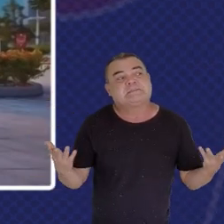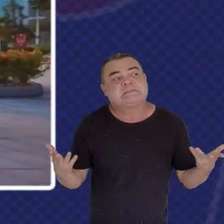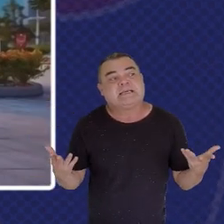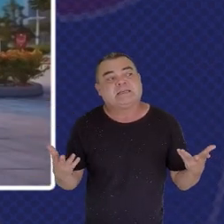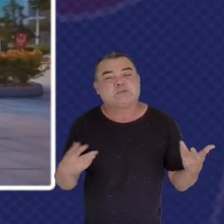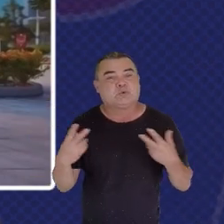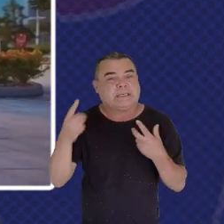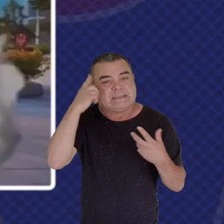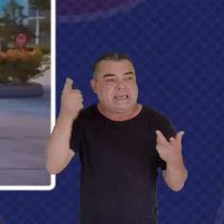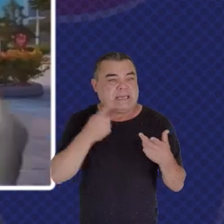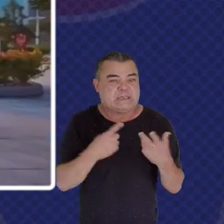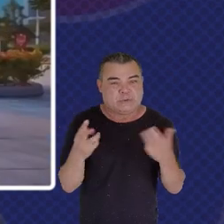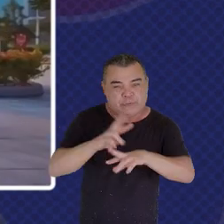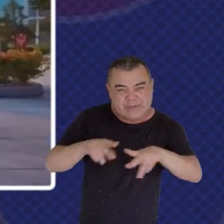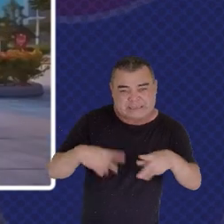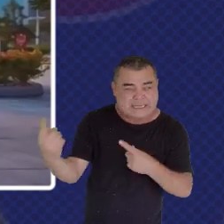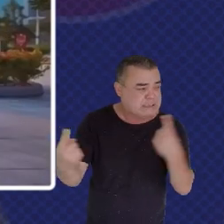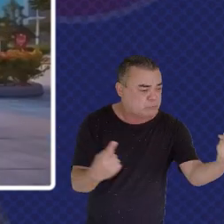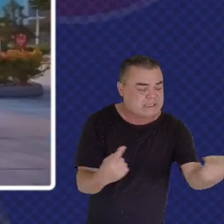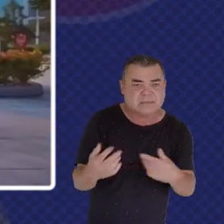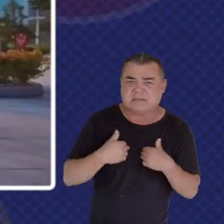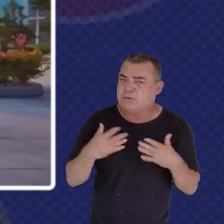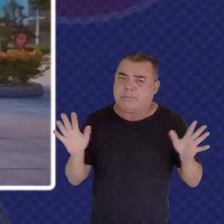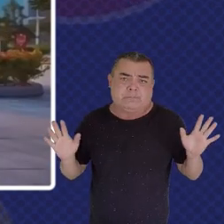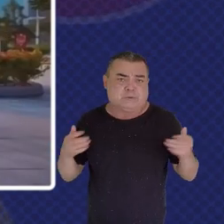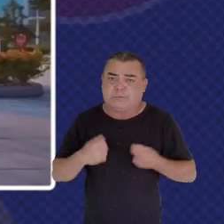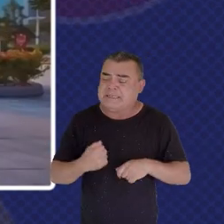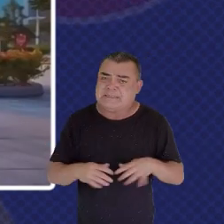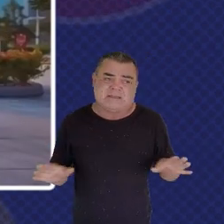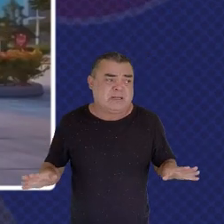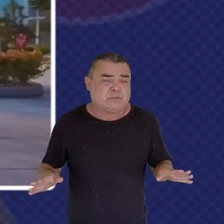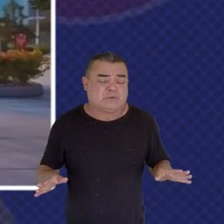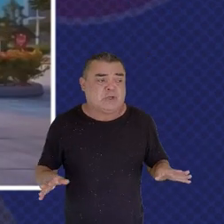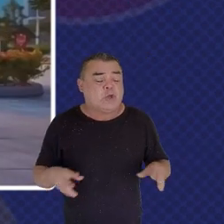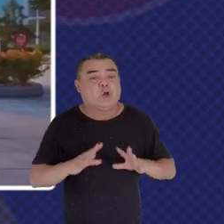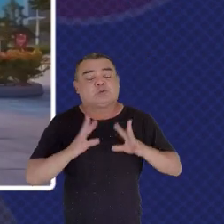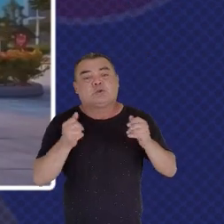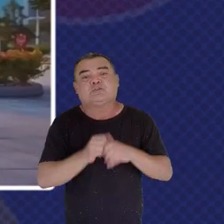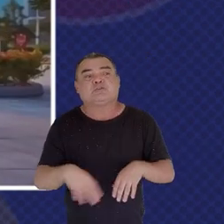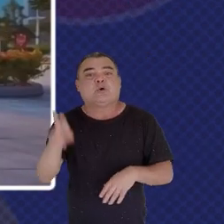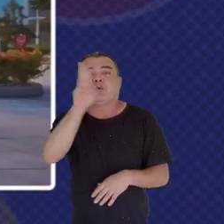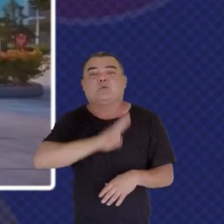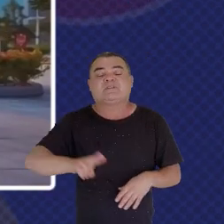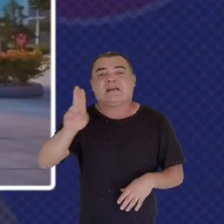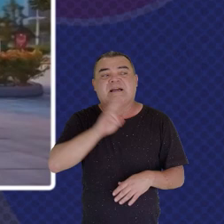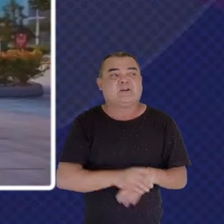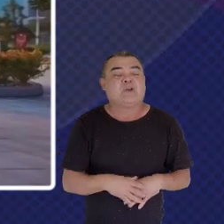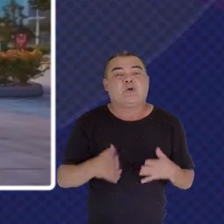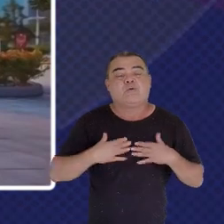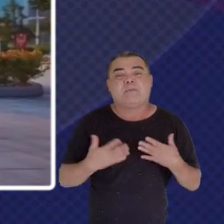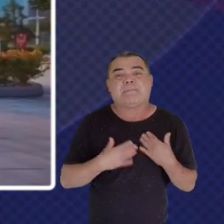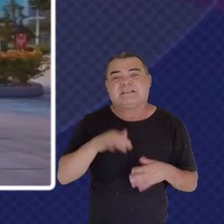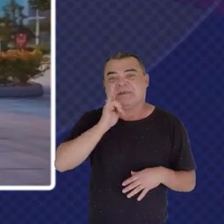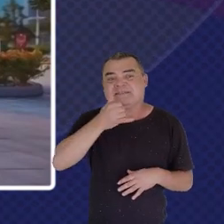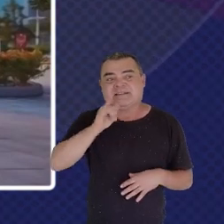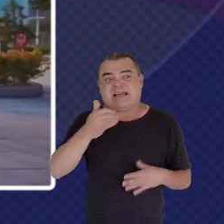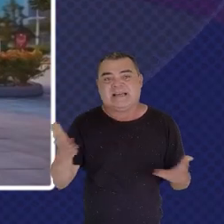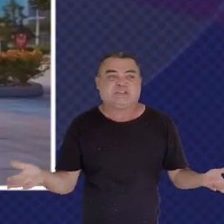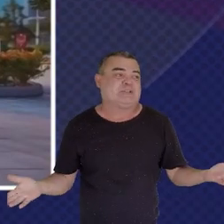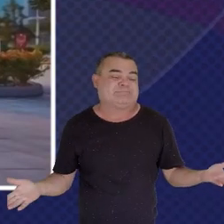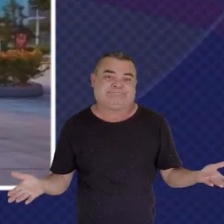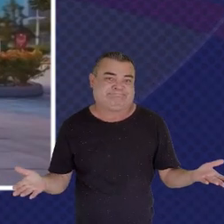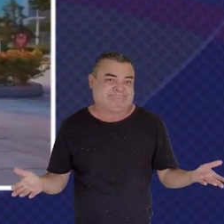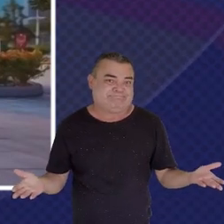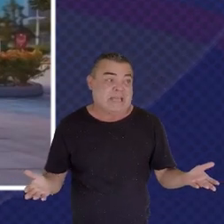We don't need to have All of us use the same plugs But we need to make sure That the systems Can talk to each other How do we do that? We have